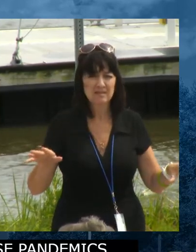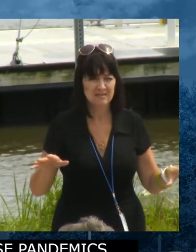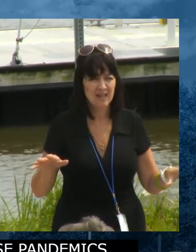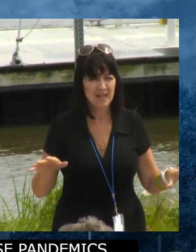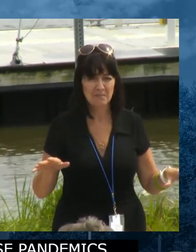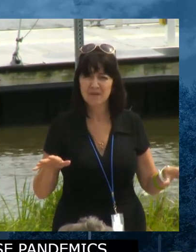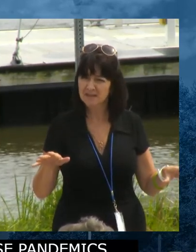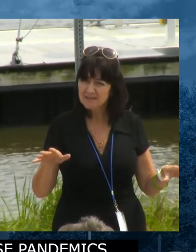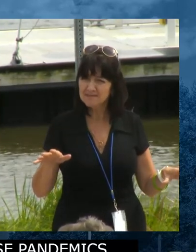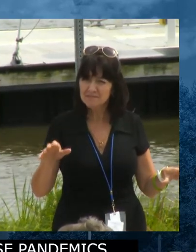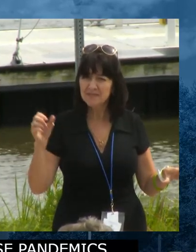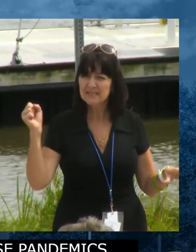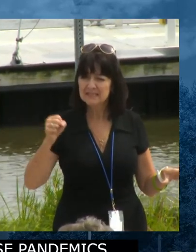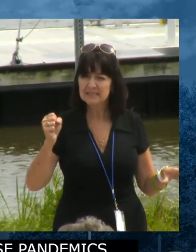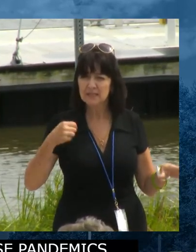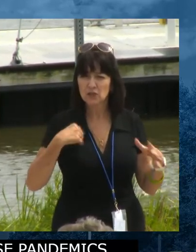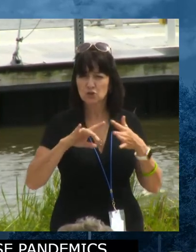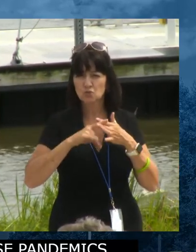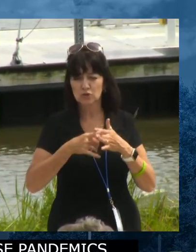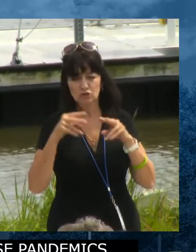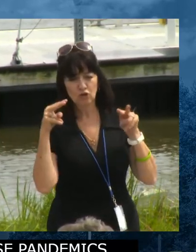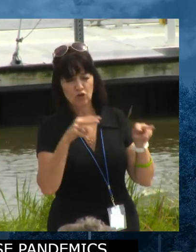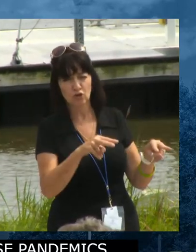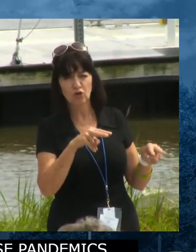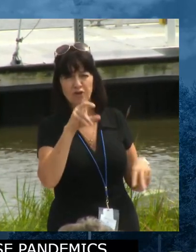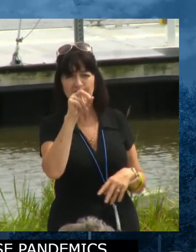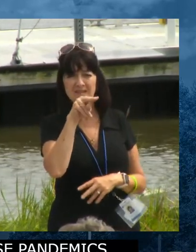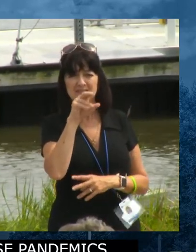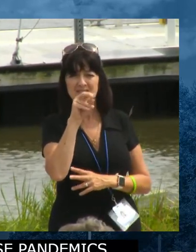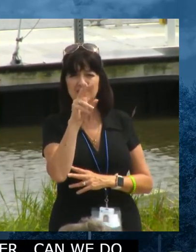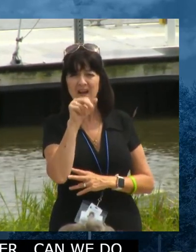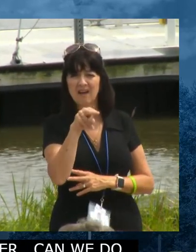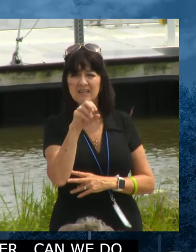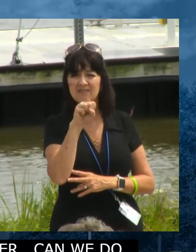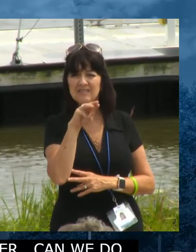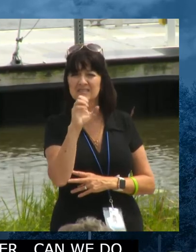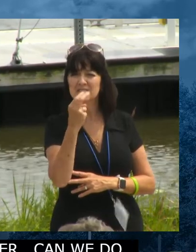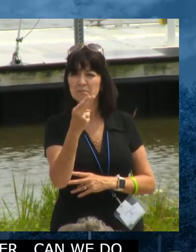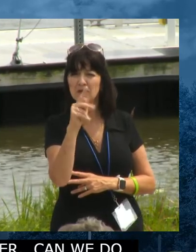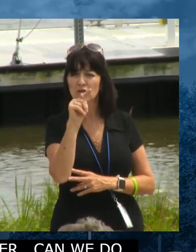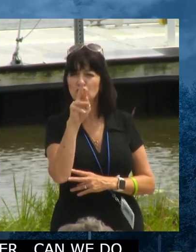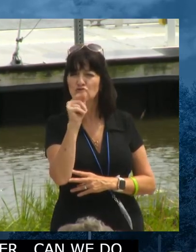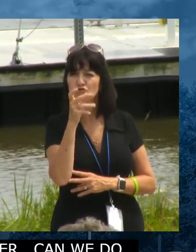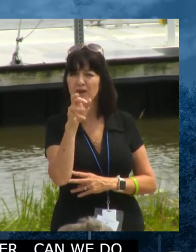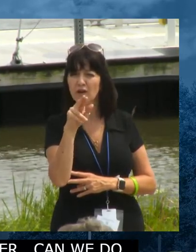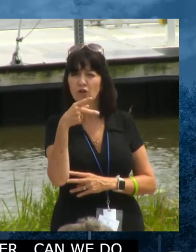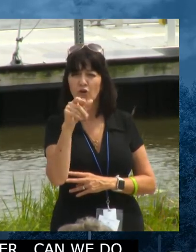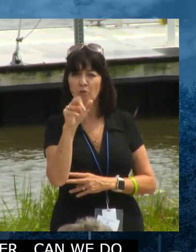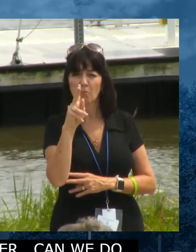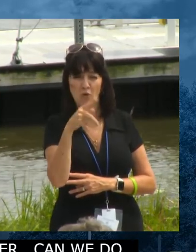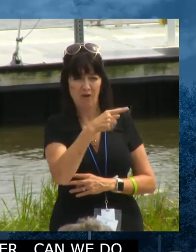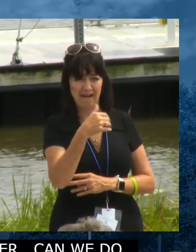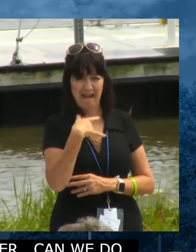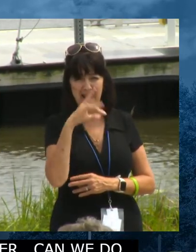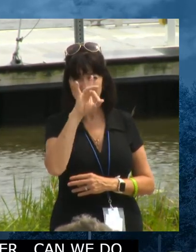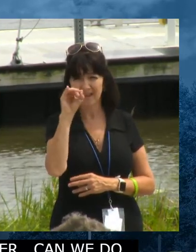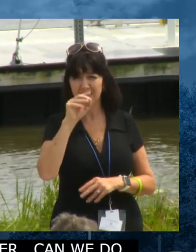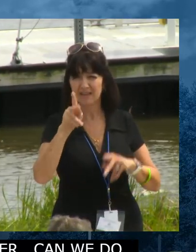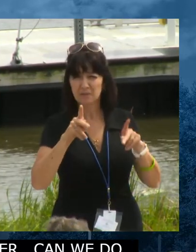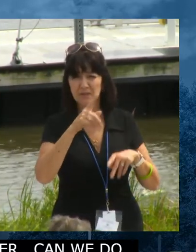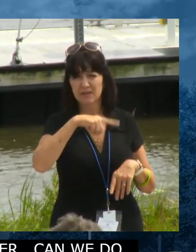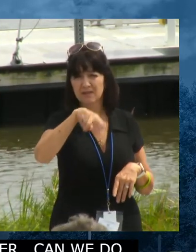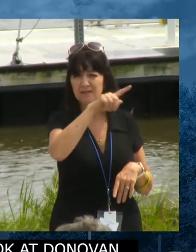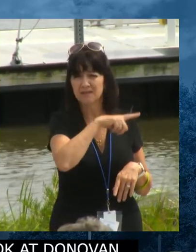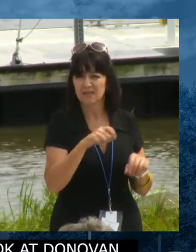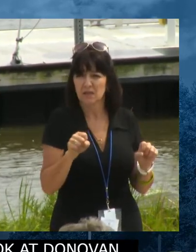Donovan Smith Trailer Park. Donovan Smith Trailer Park has about 80 current residents. They have the possibility